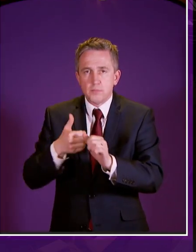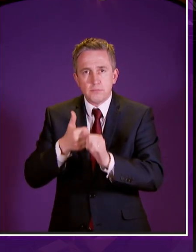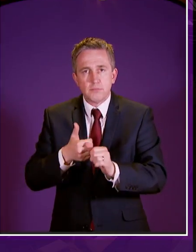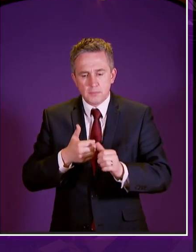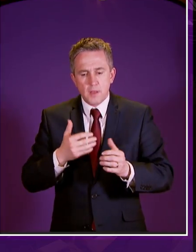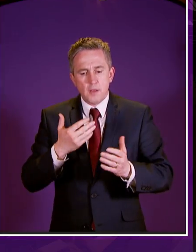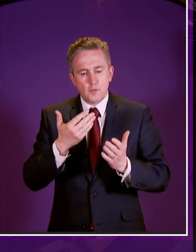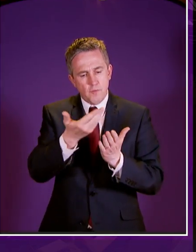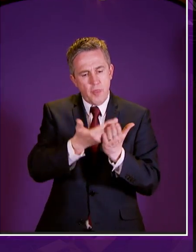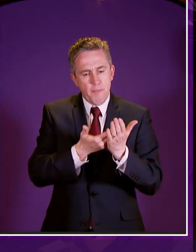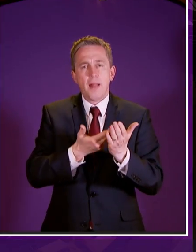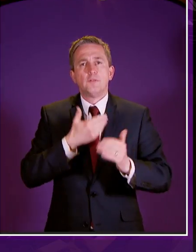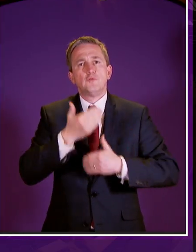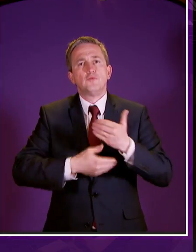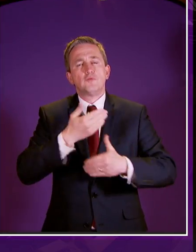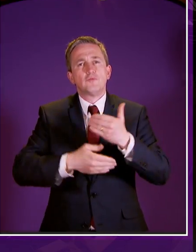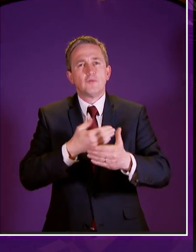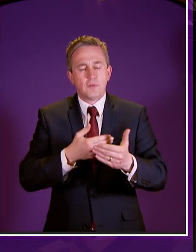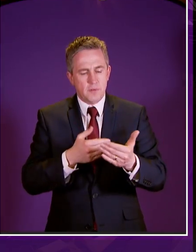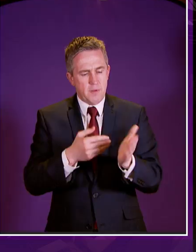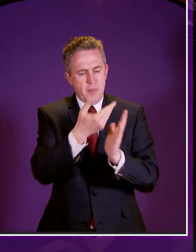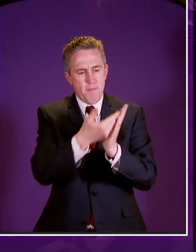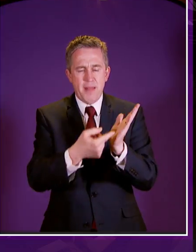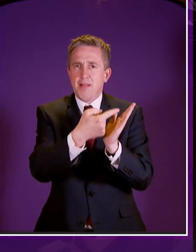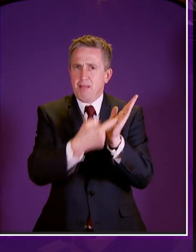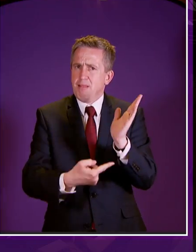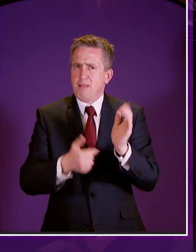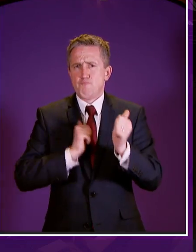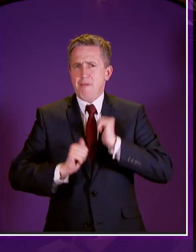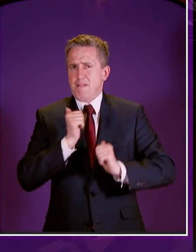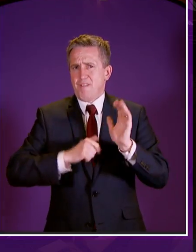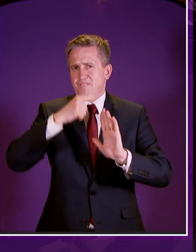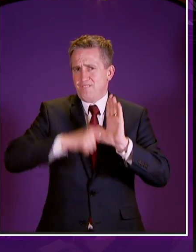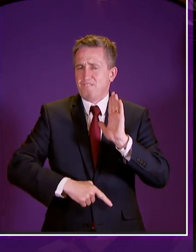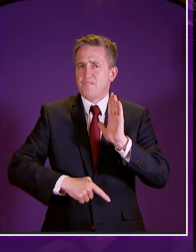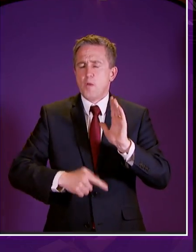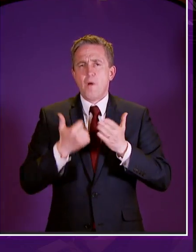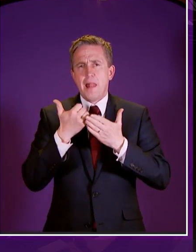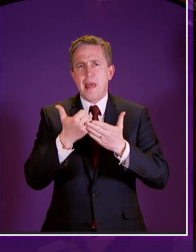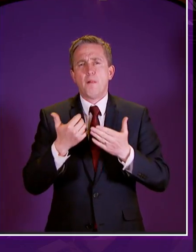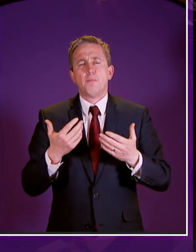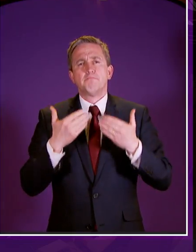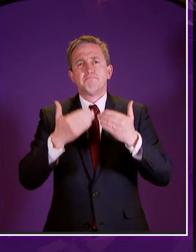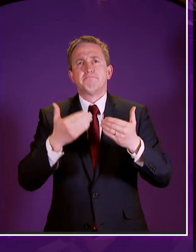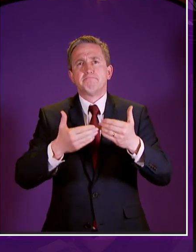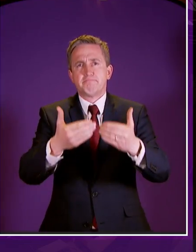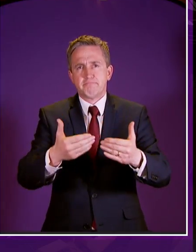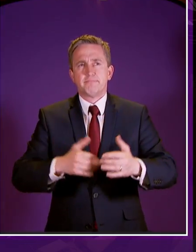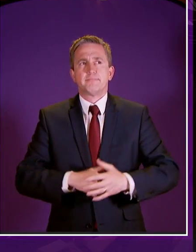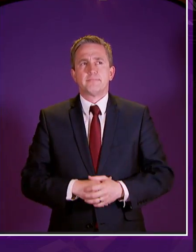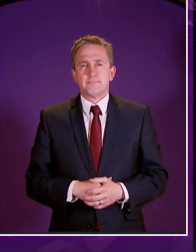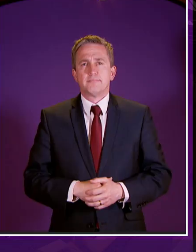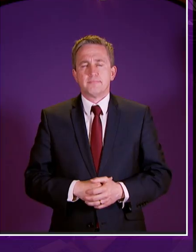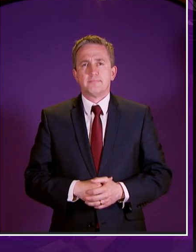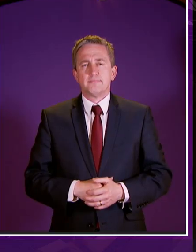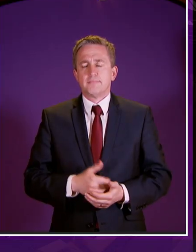in helping us get to i think a bill that we can be proud of and a bill that will take things forward can i also